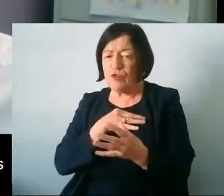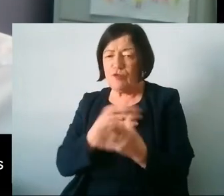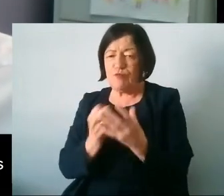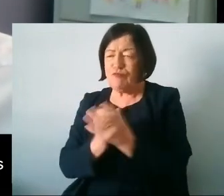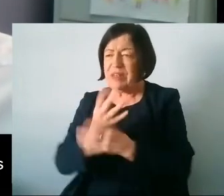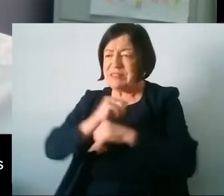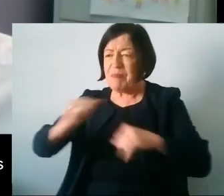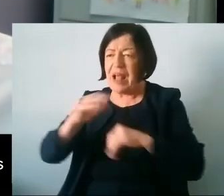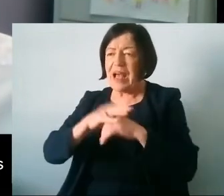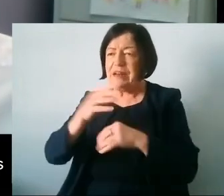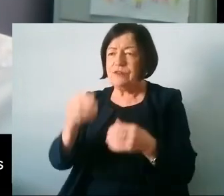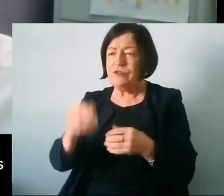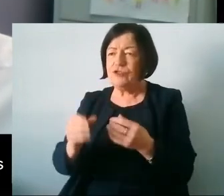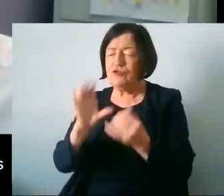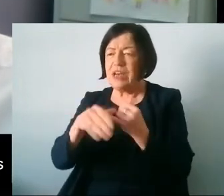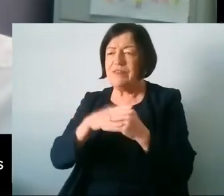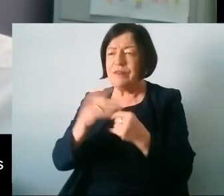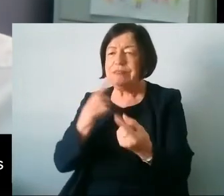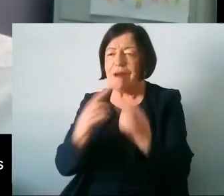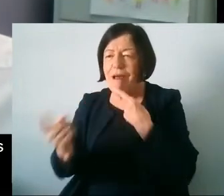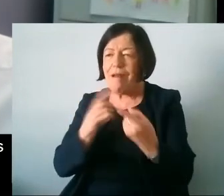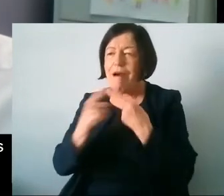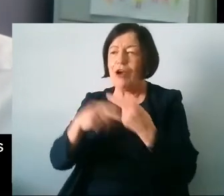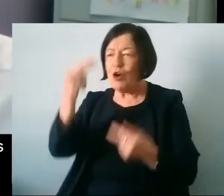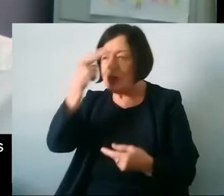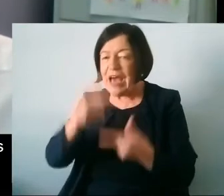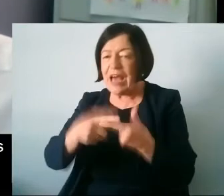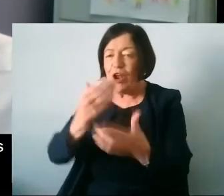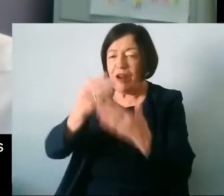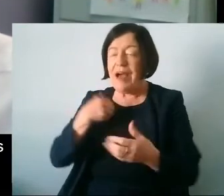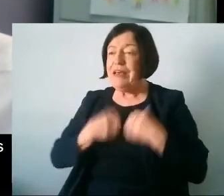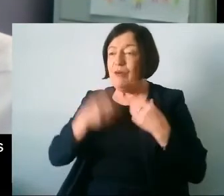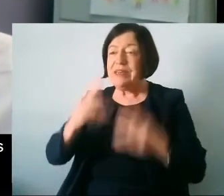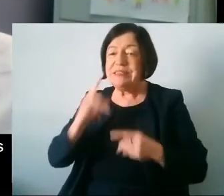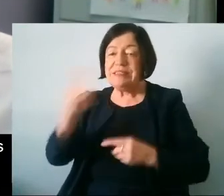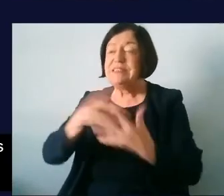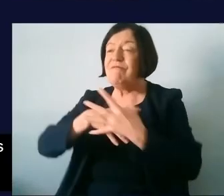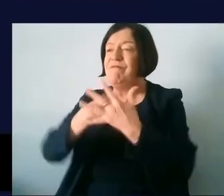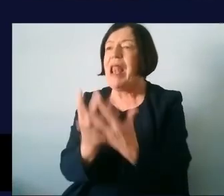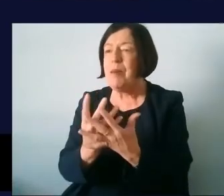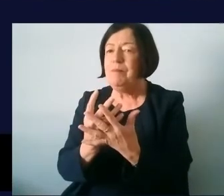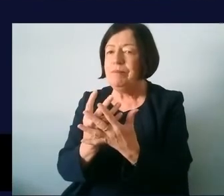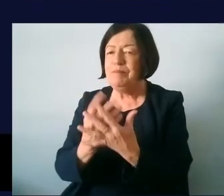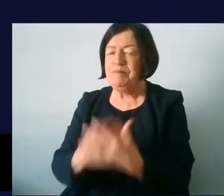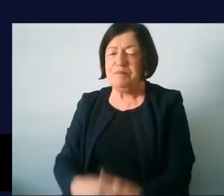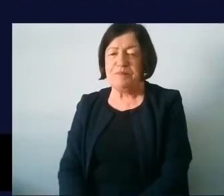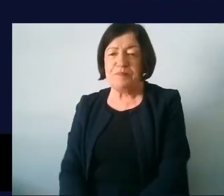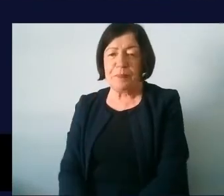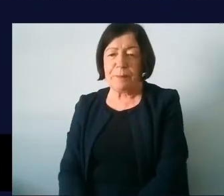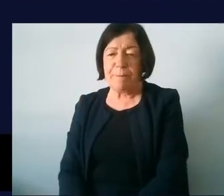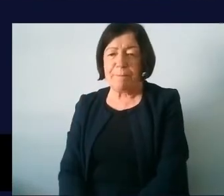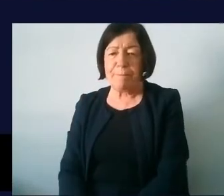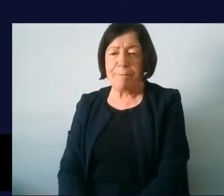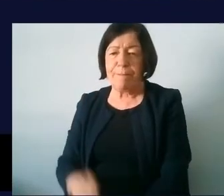for dialogue and understanding and learning and I'm just keen to see that develop in any way that's possible um